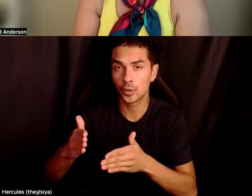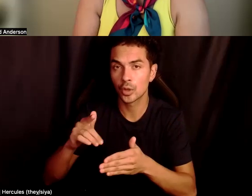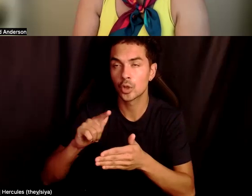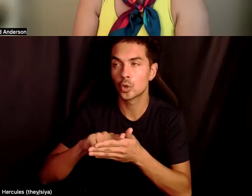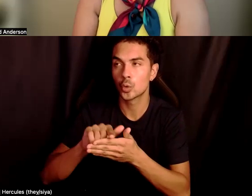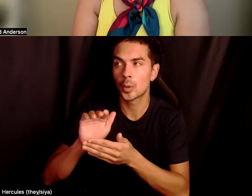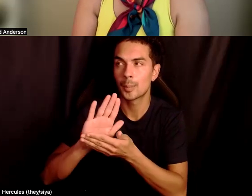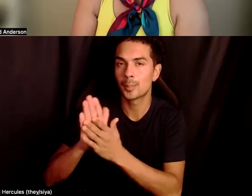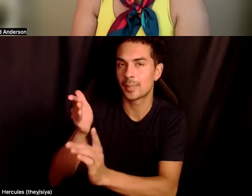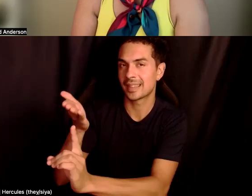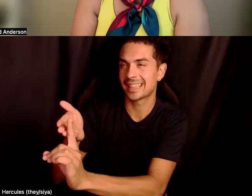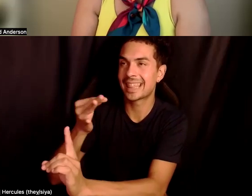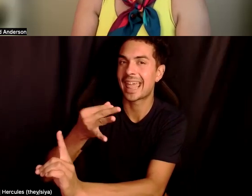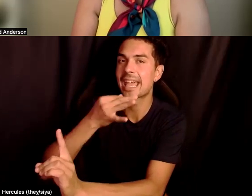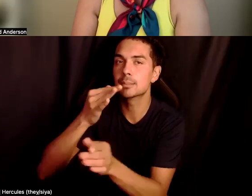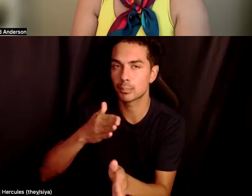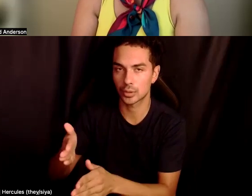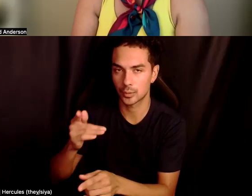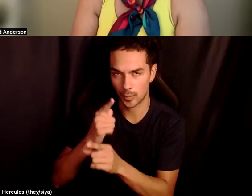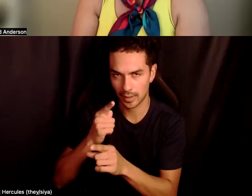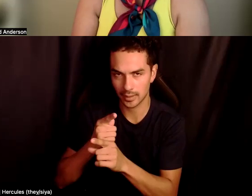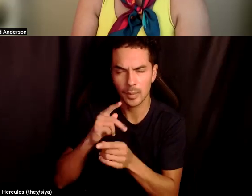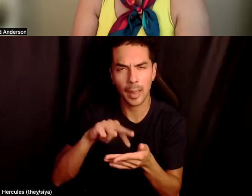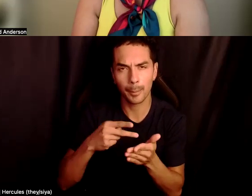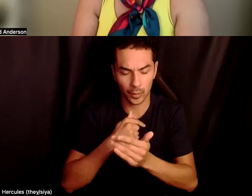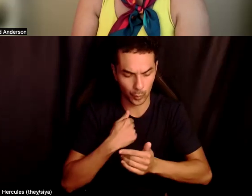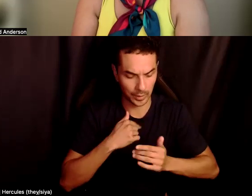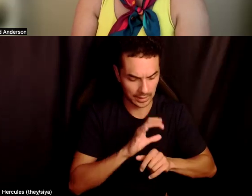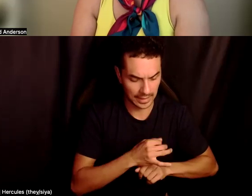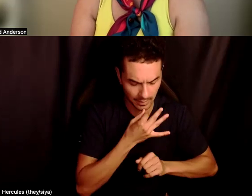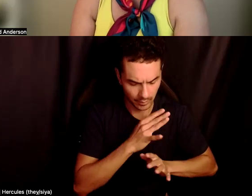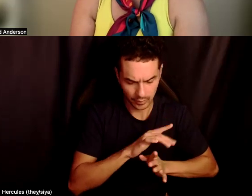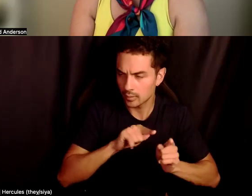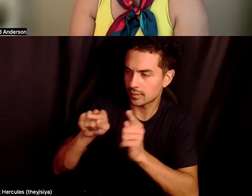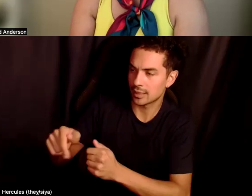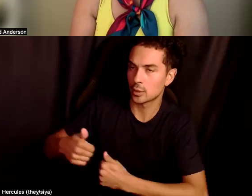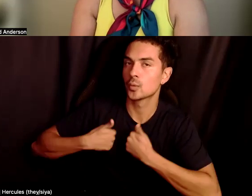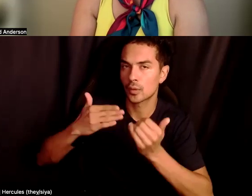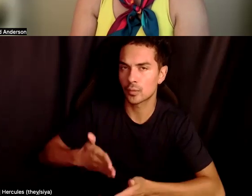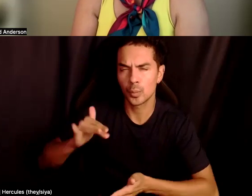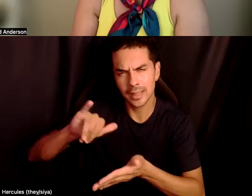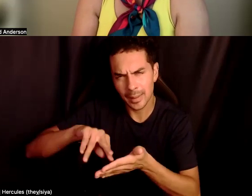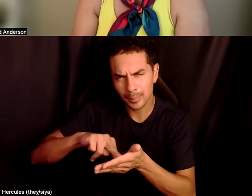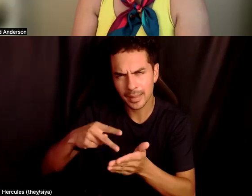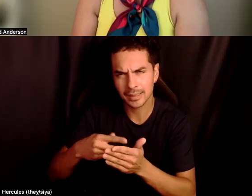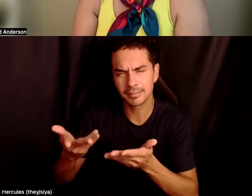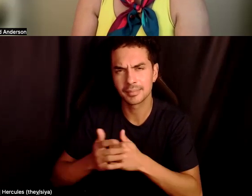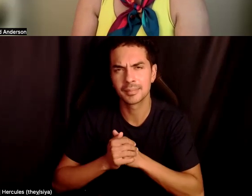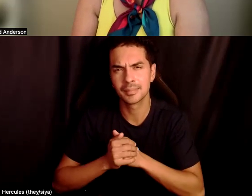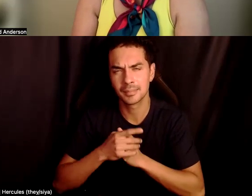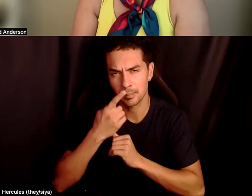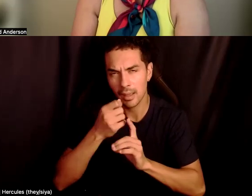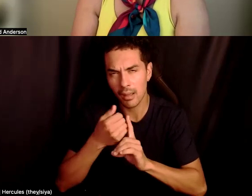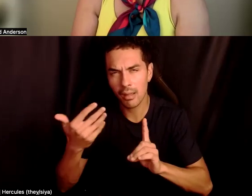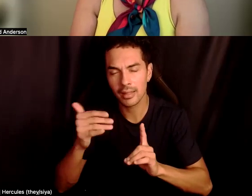experts. And I've, I'm kind of wondering if we can talk a little bit about what it means to, um,